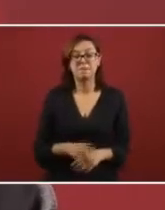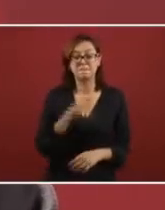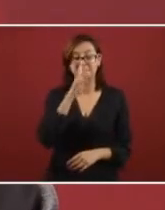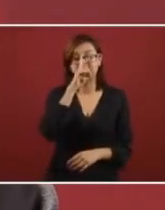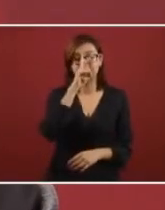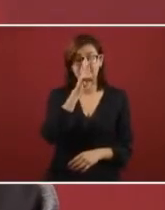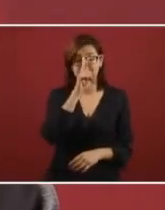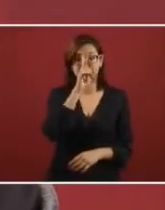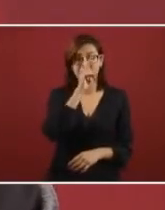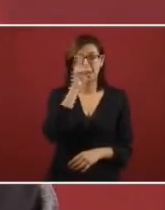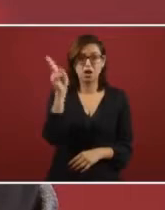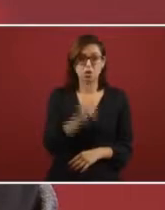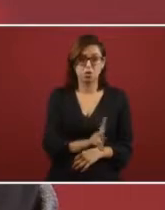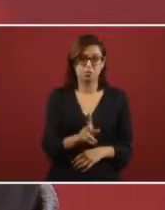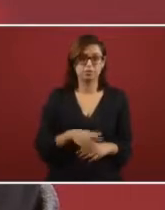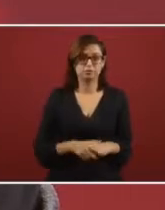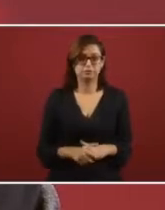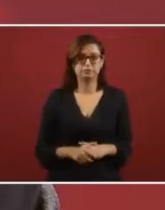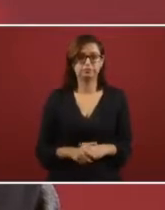economic